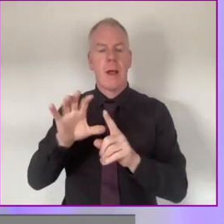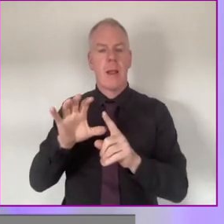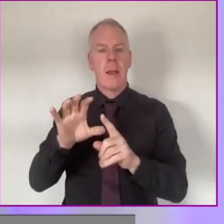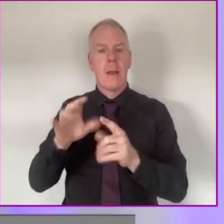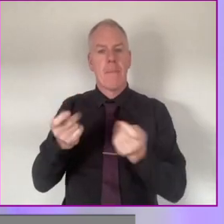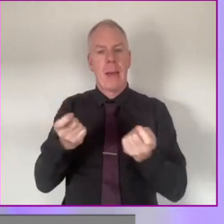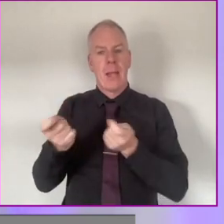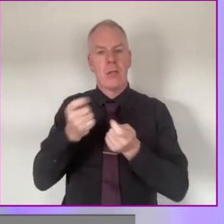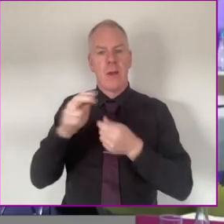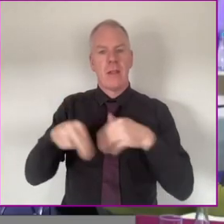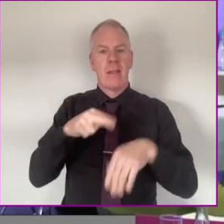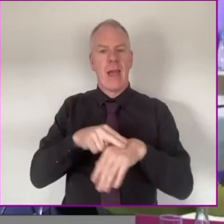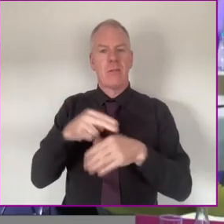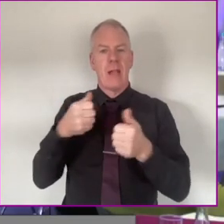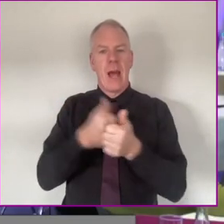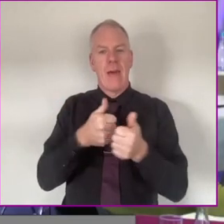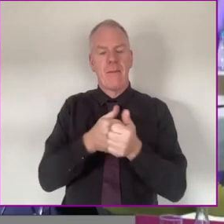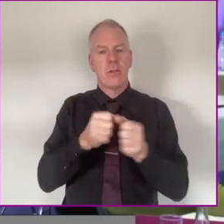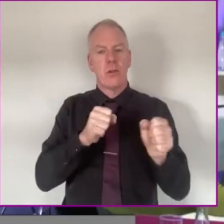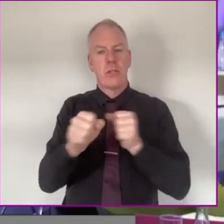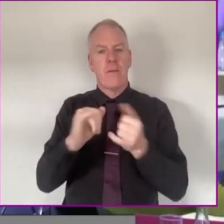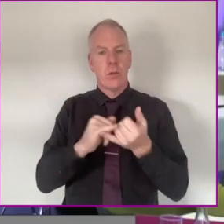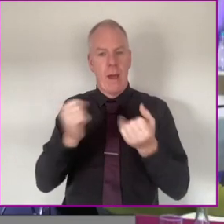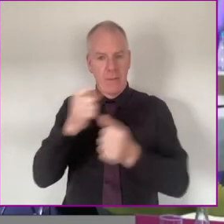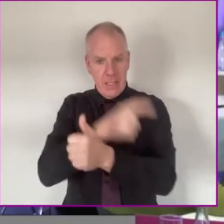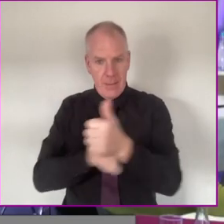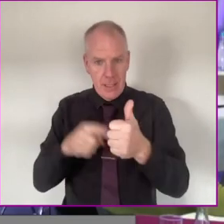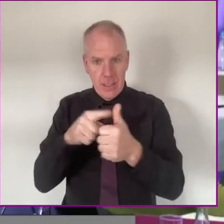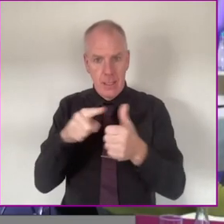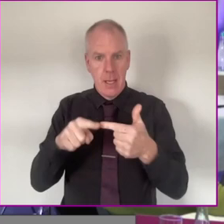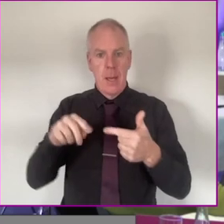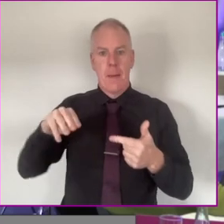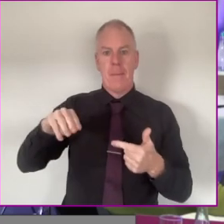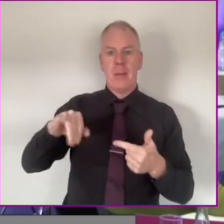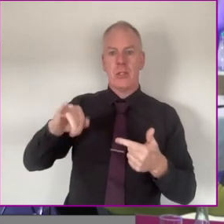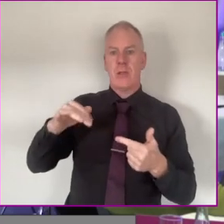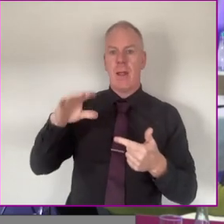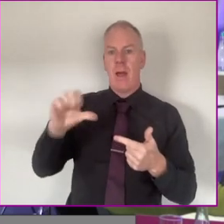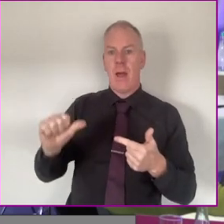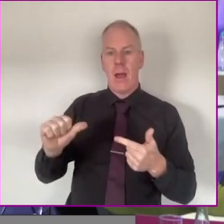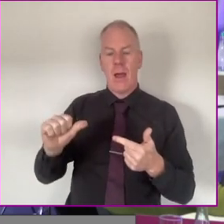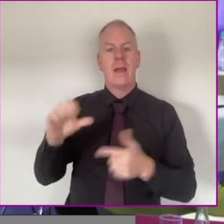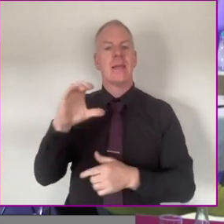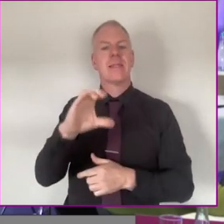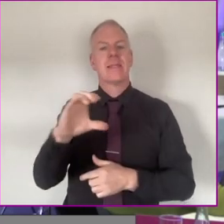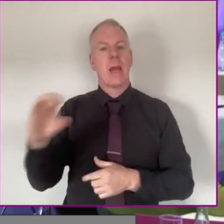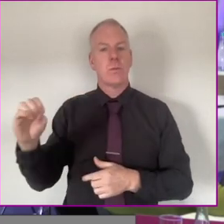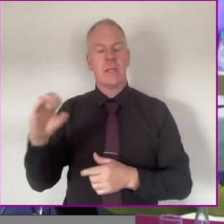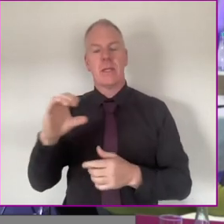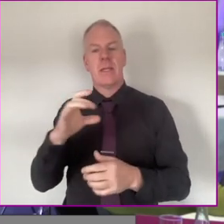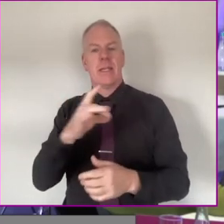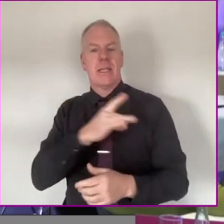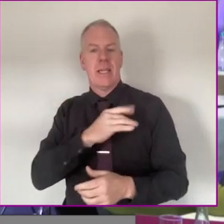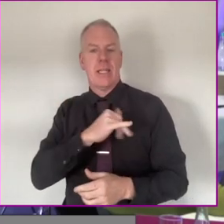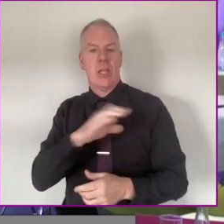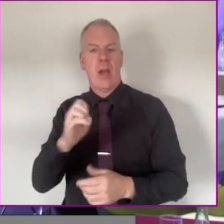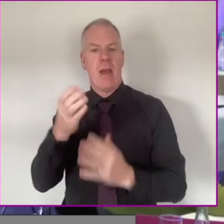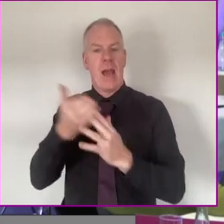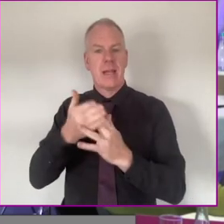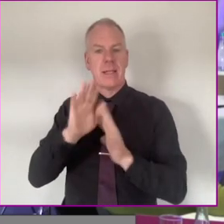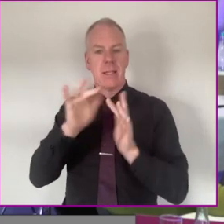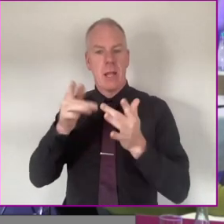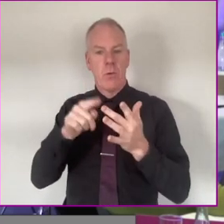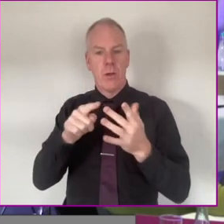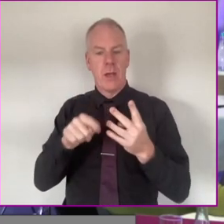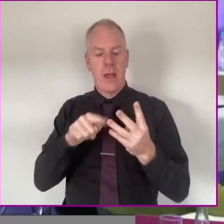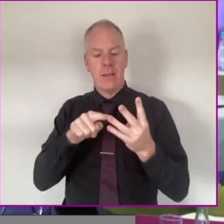Manager and National Advocacy Service for People with Disabilities. Magella, here beside me, is County Kildare Access Network. And